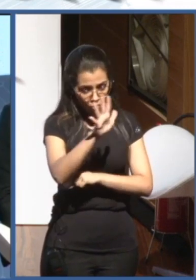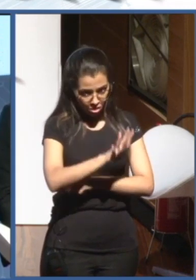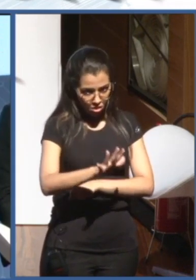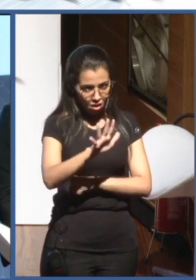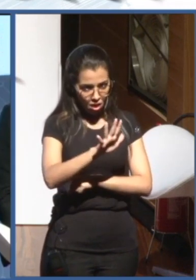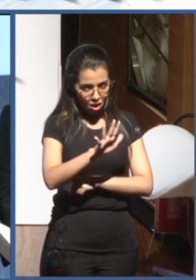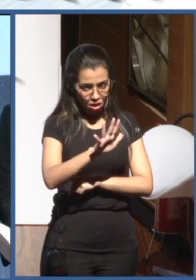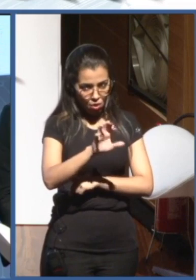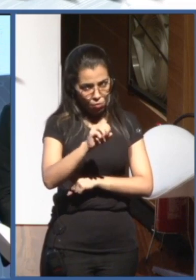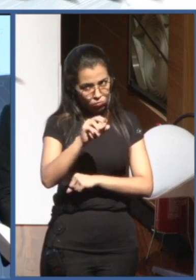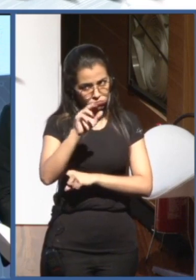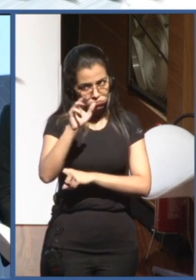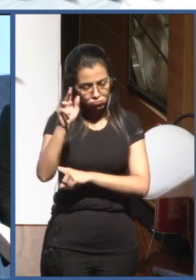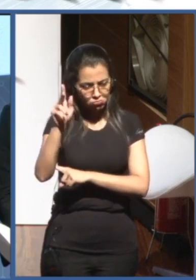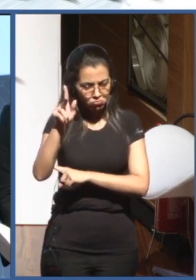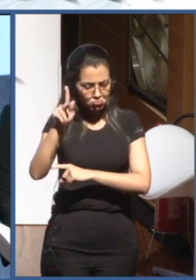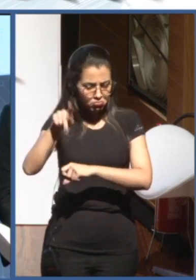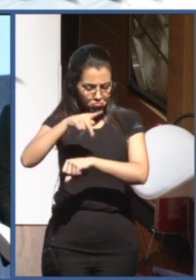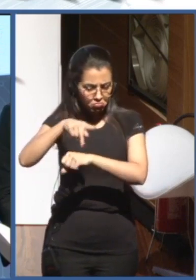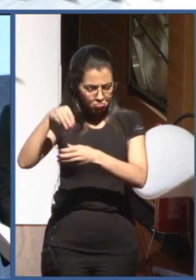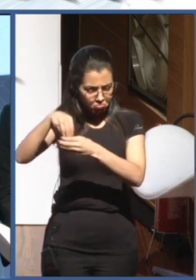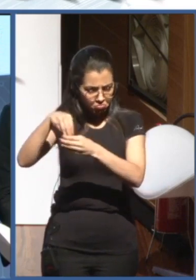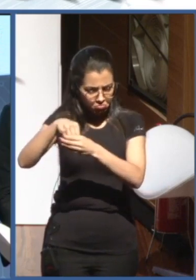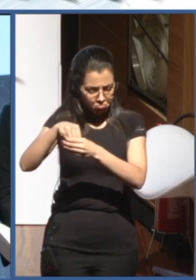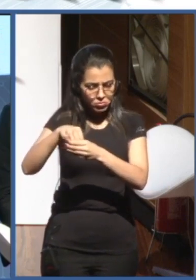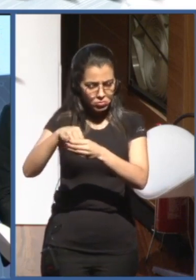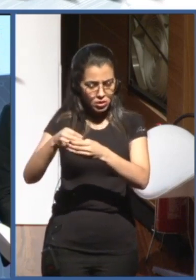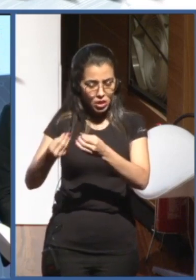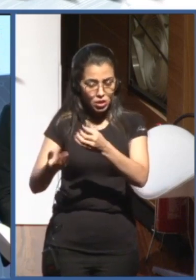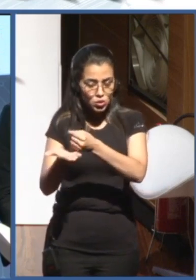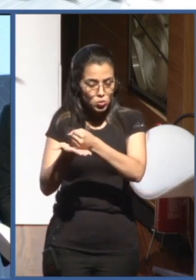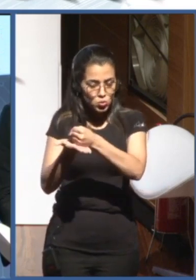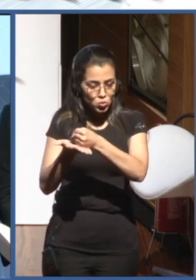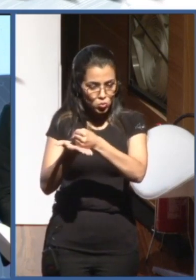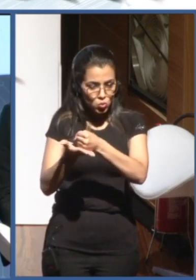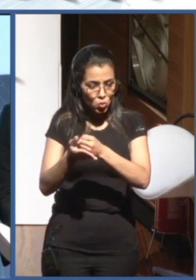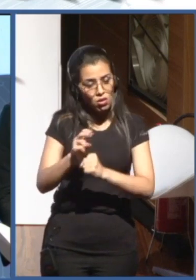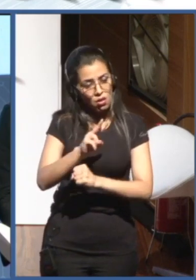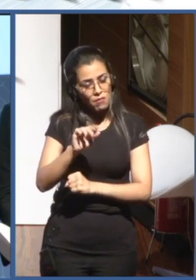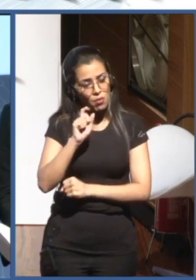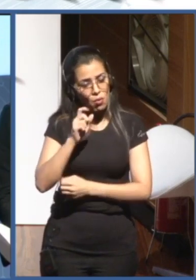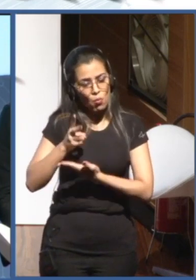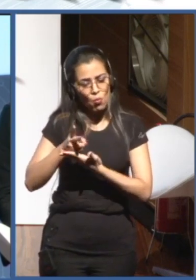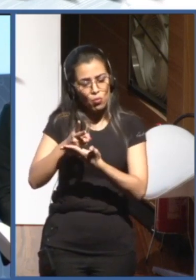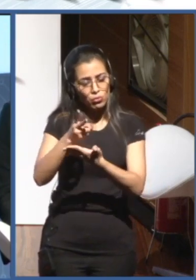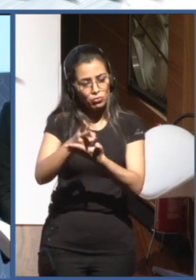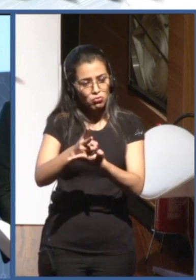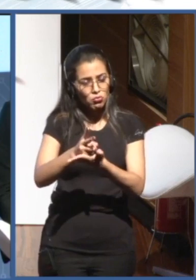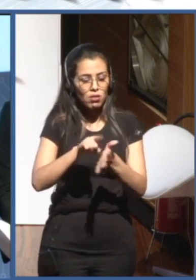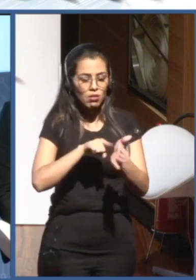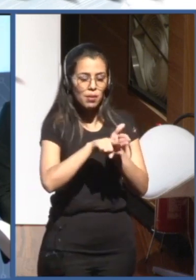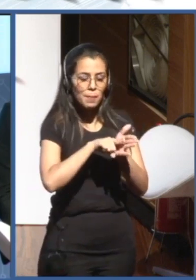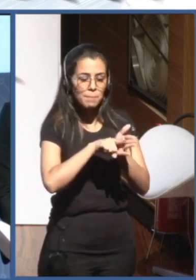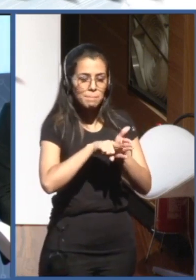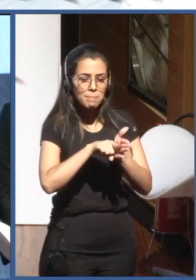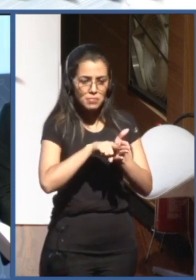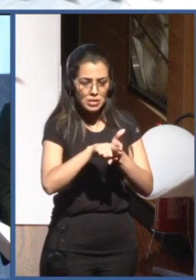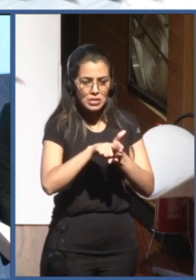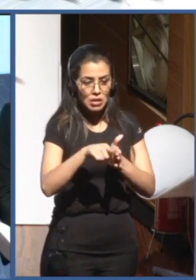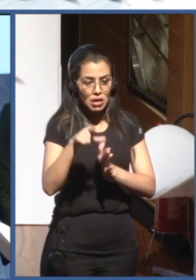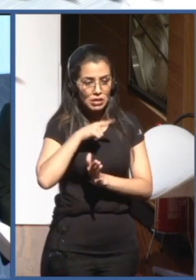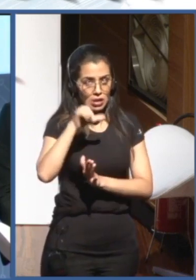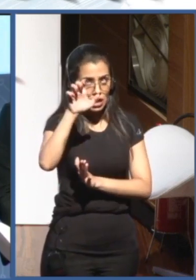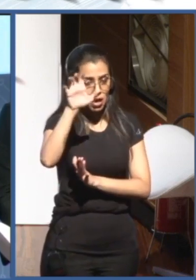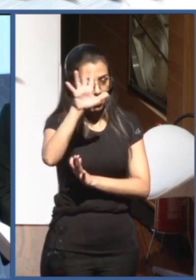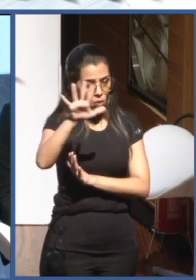ongoing basis. Already through a survey that we've worked on with the European Commission, we have over 200 different policy